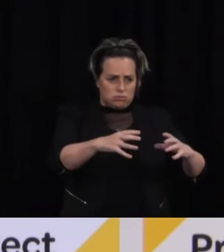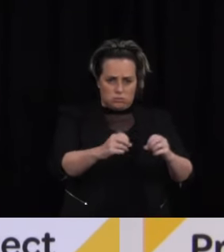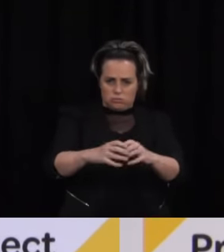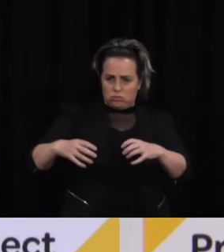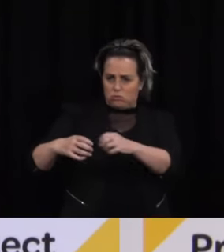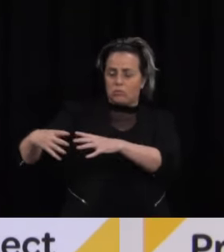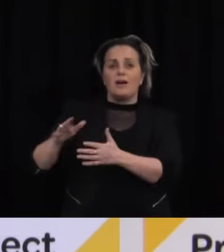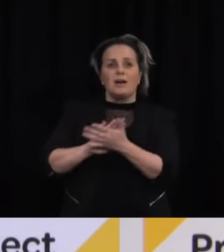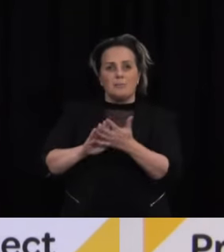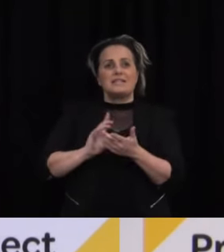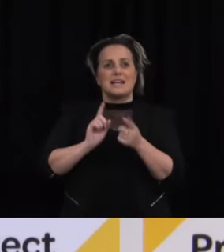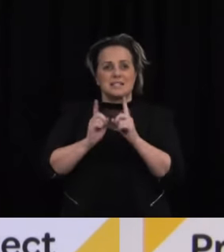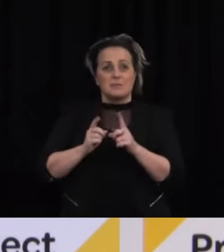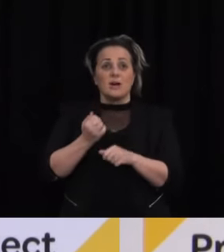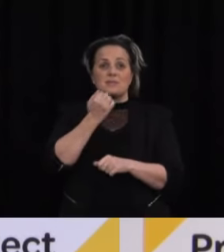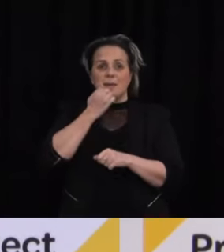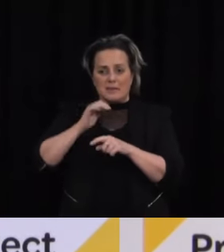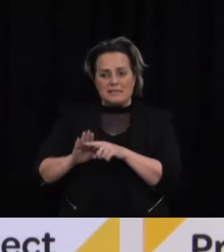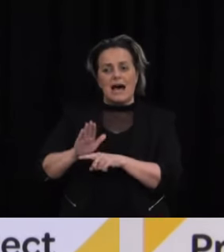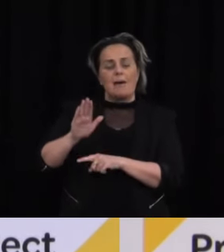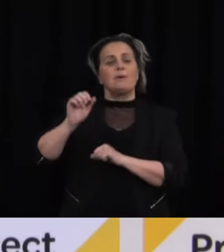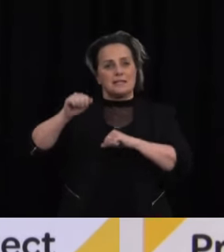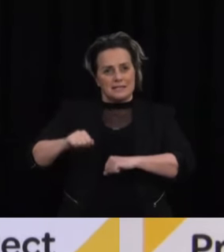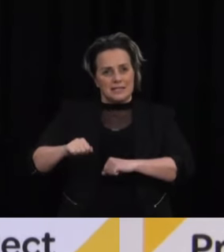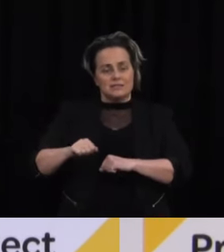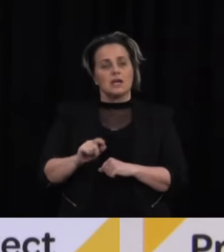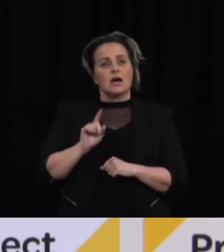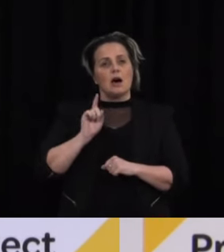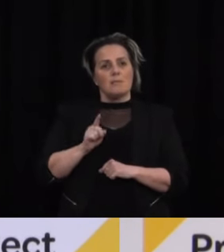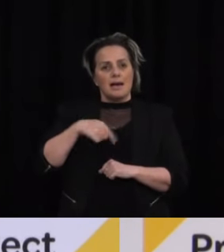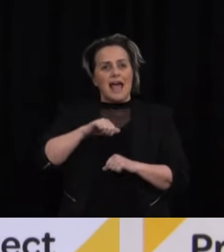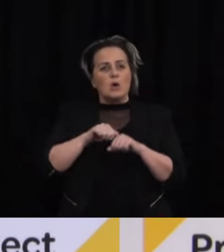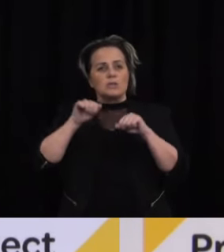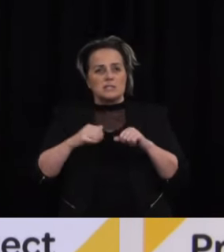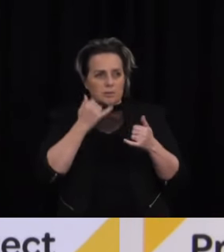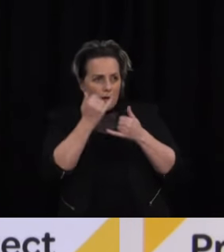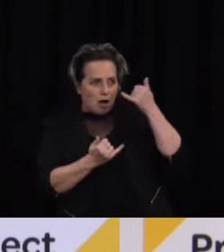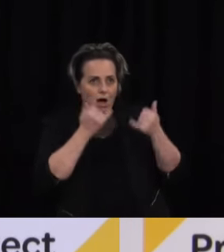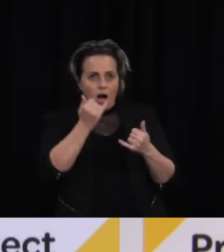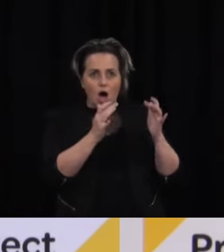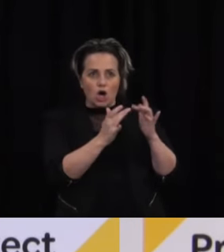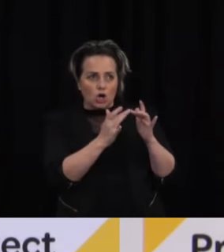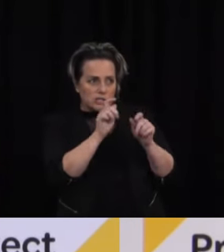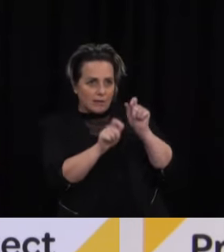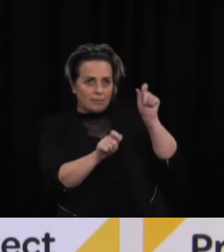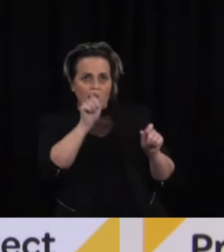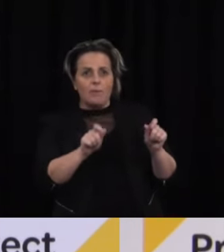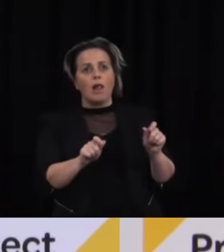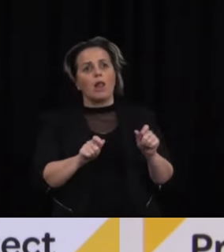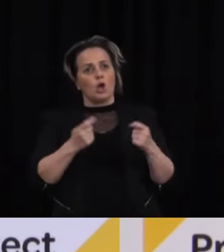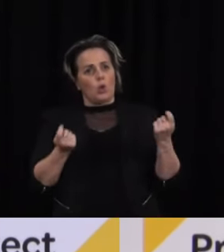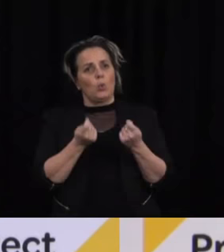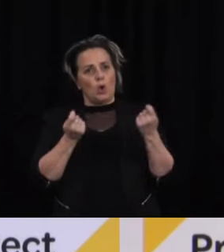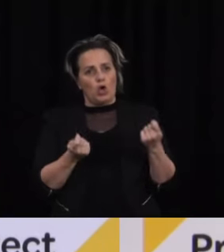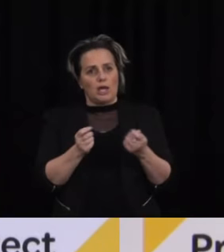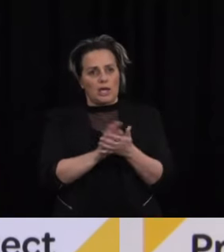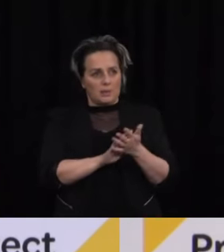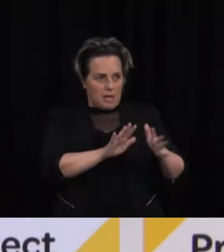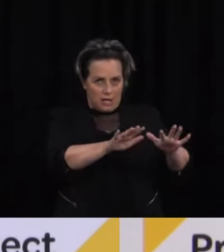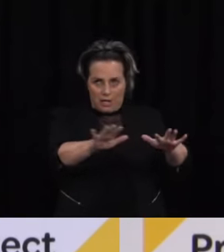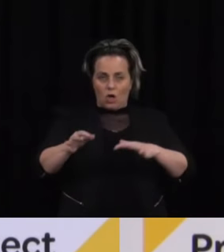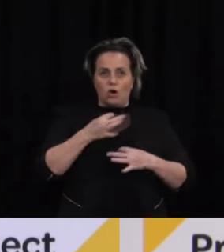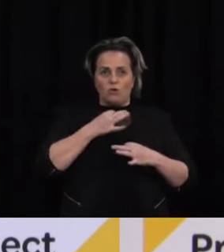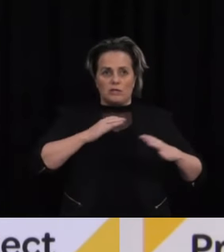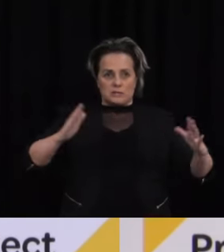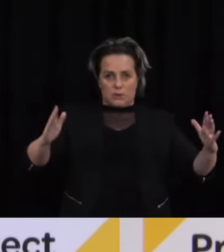do see some larger case numbers on some days but our contact tracing system is still working effectively to ring fence the risk and